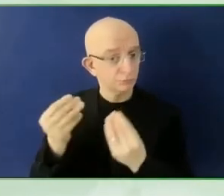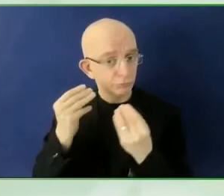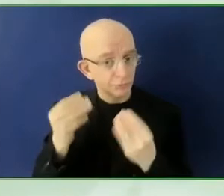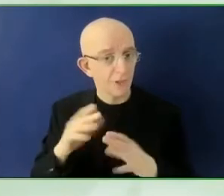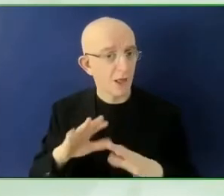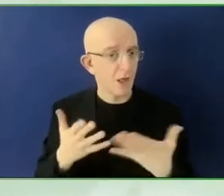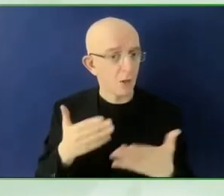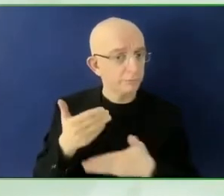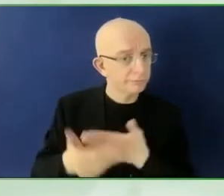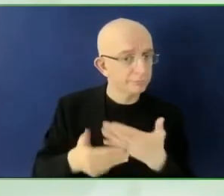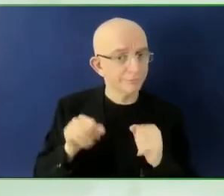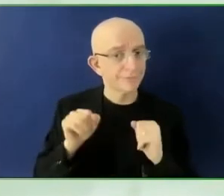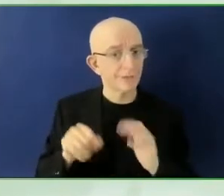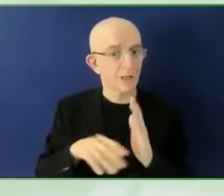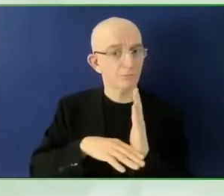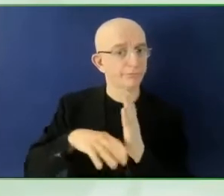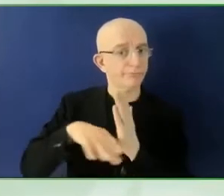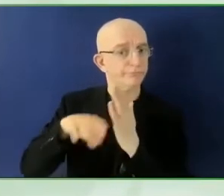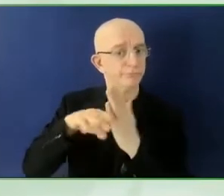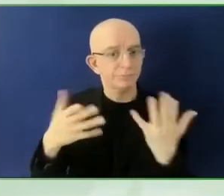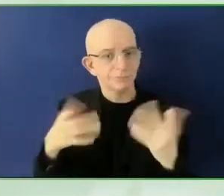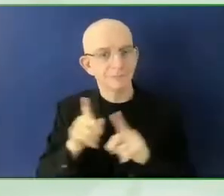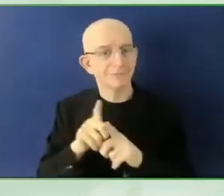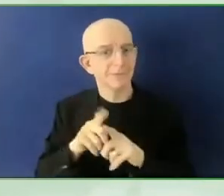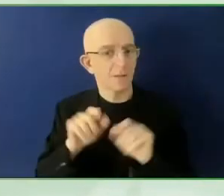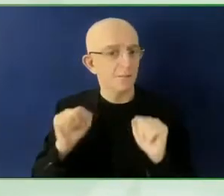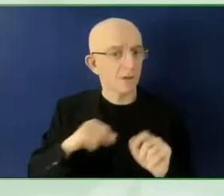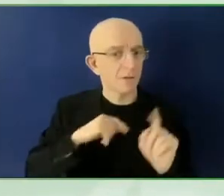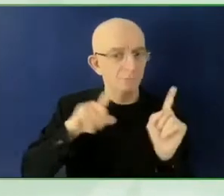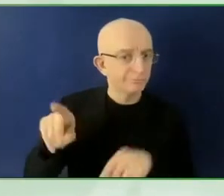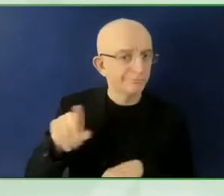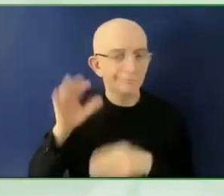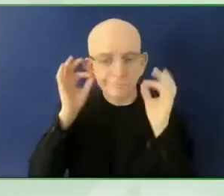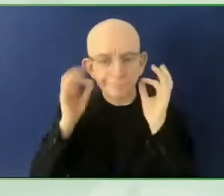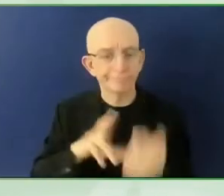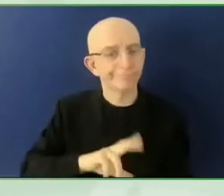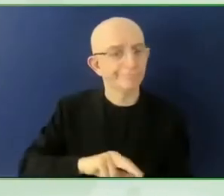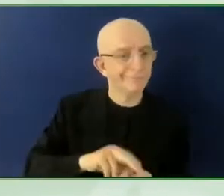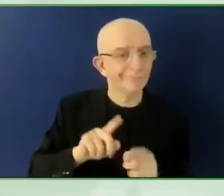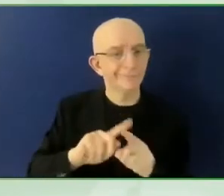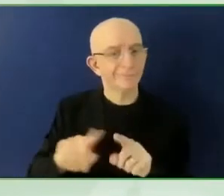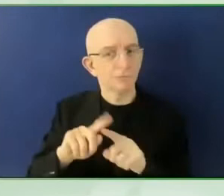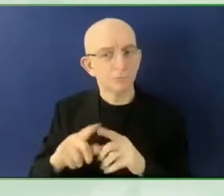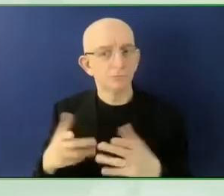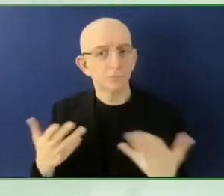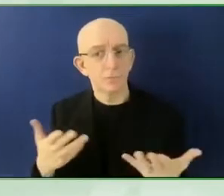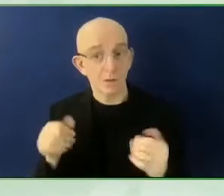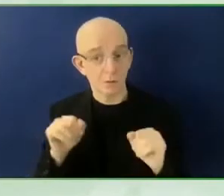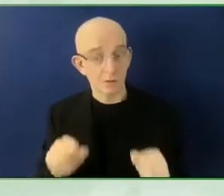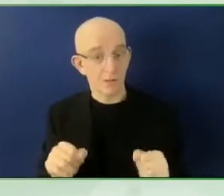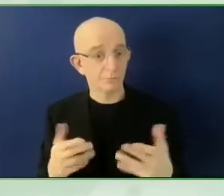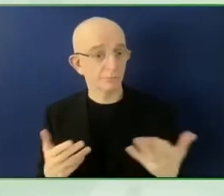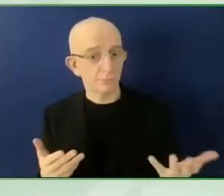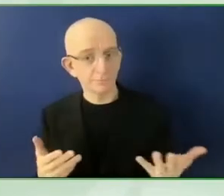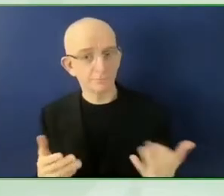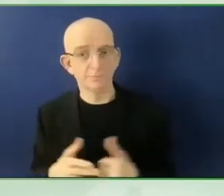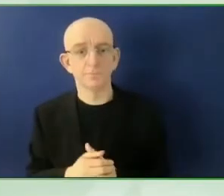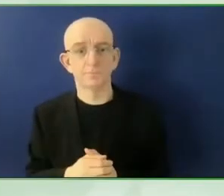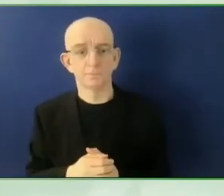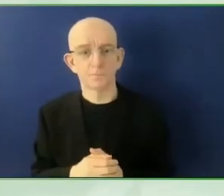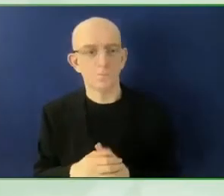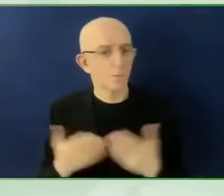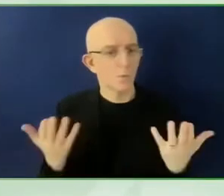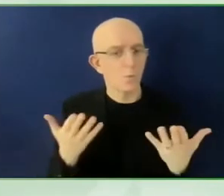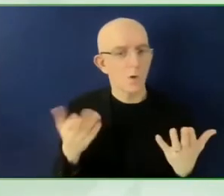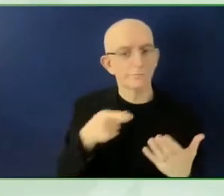people who are blind or low vision? So we don't rely on the volunteers for